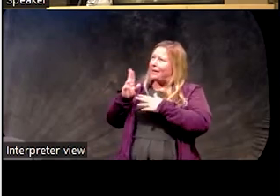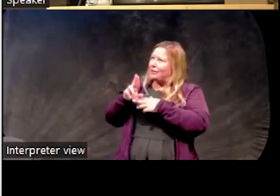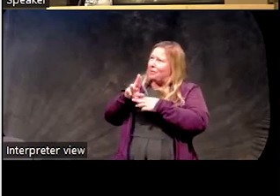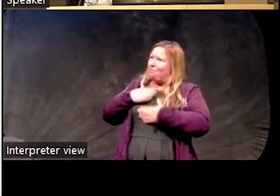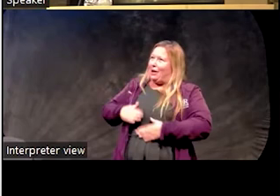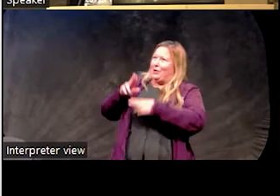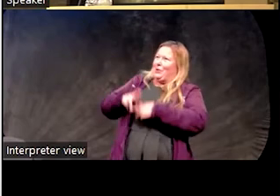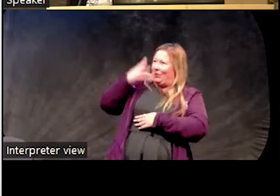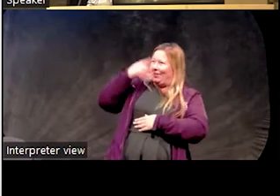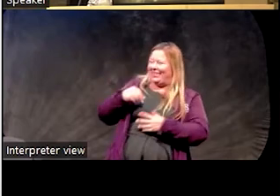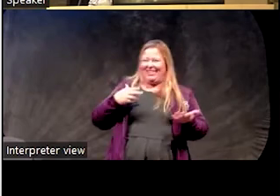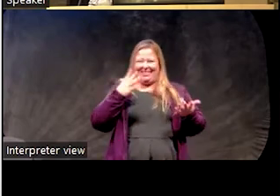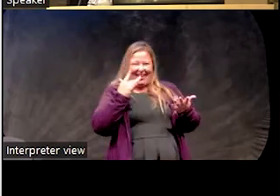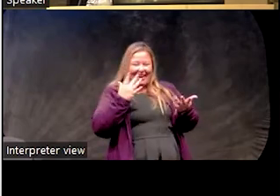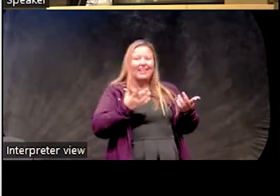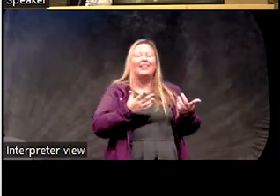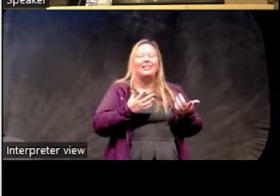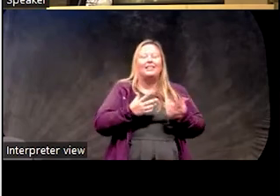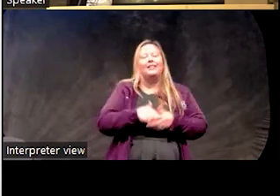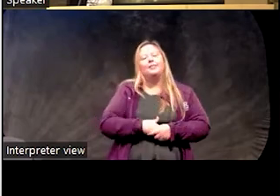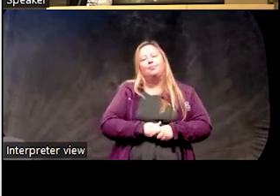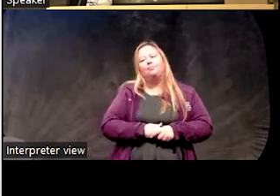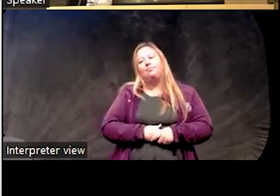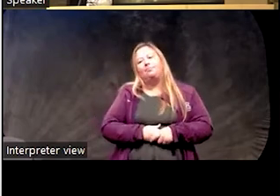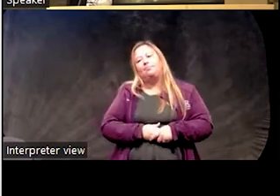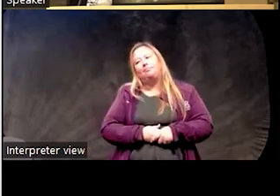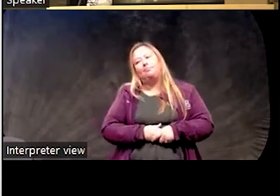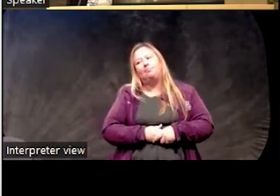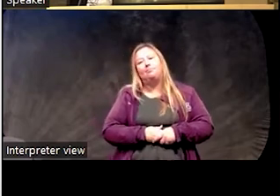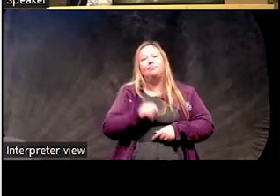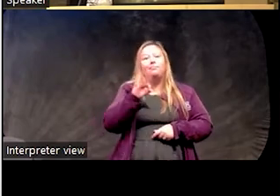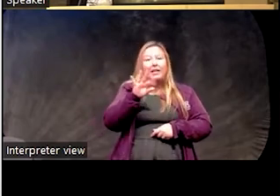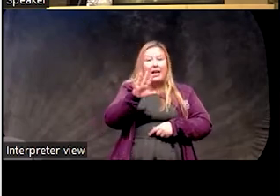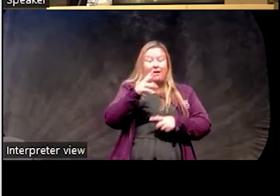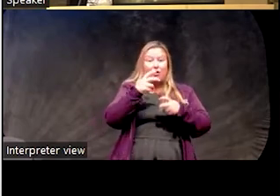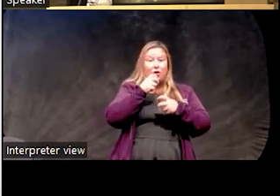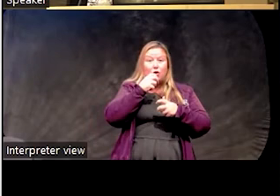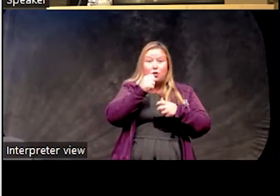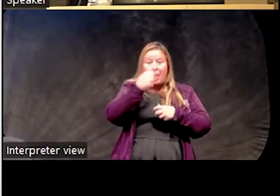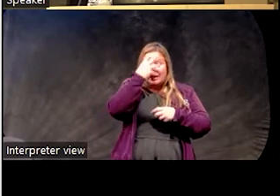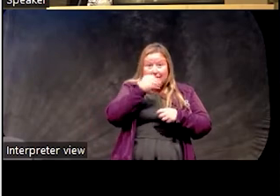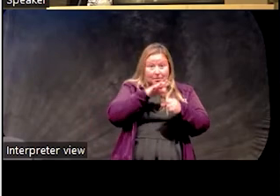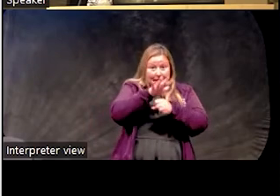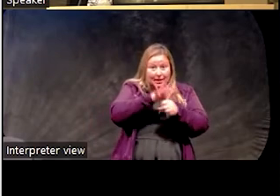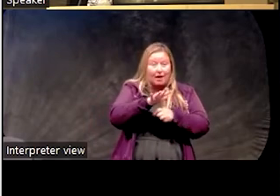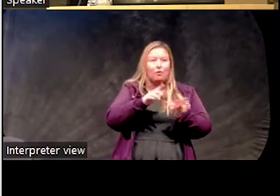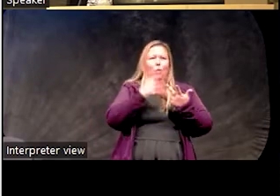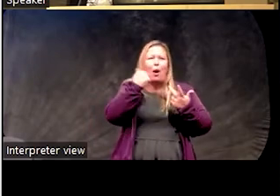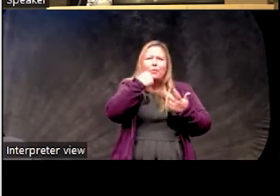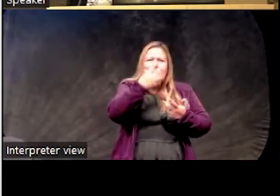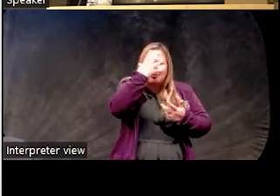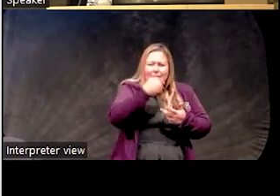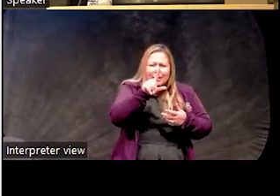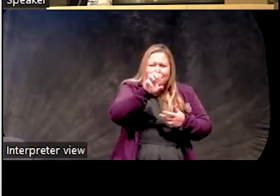You're telling me I should stay in bed less so I sleep better. If their problem's too little sleep, why would you tell them to sleep less?